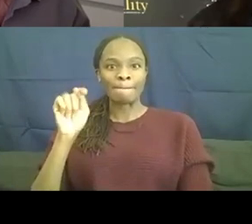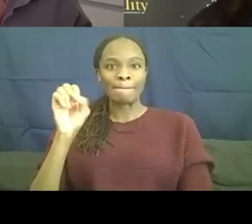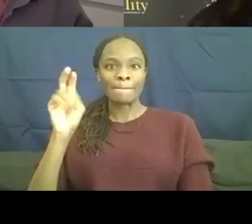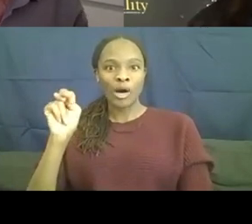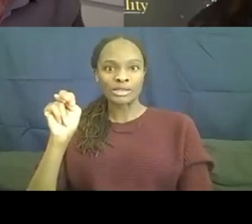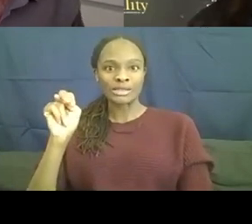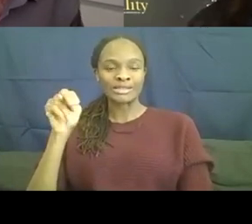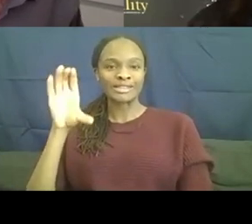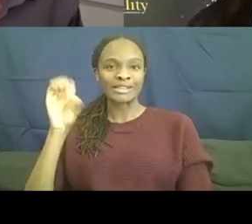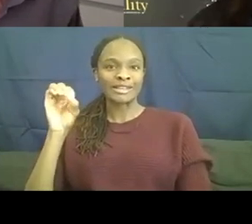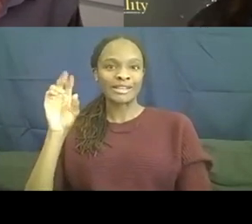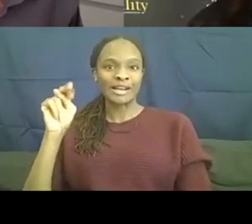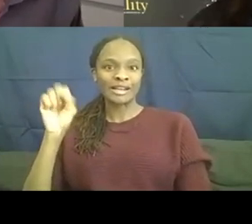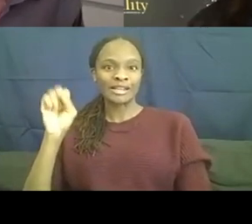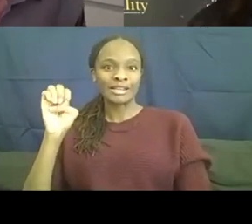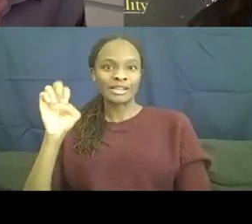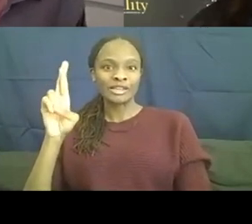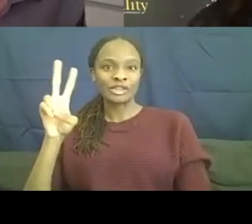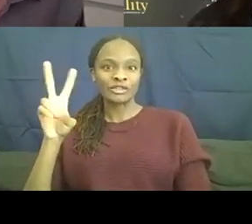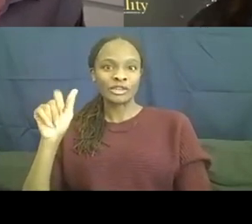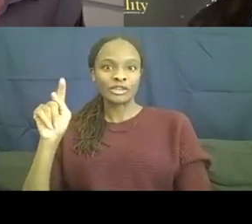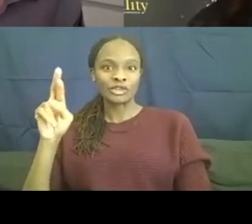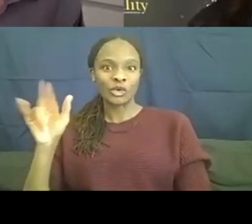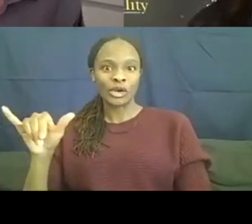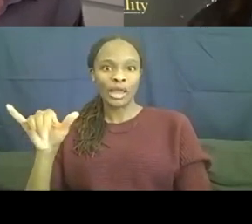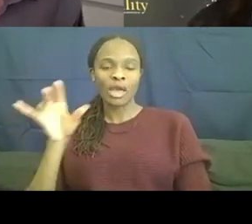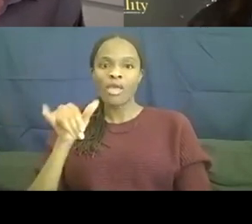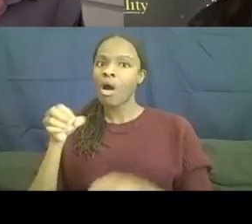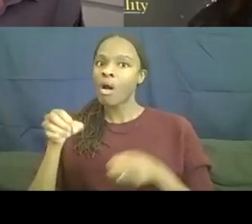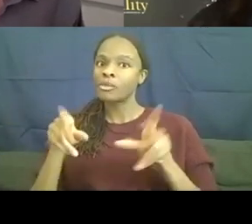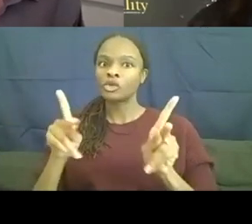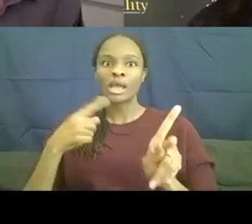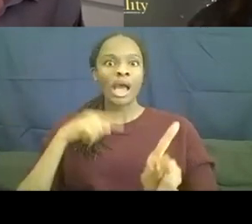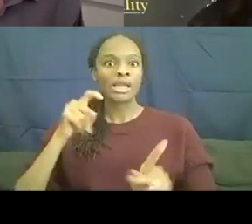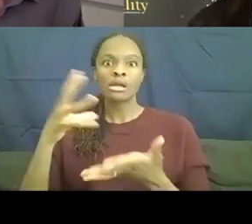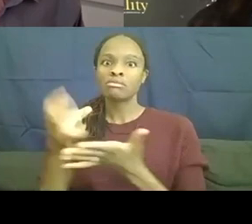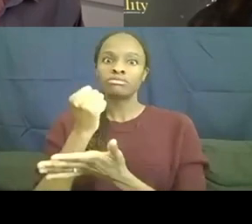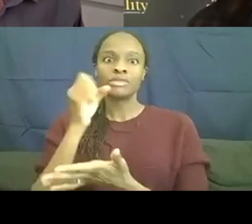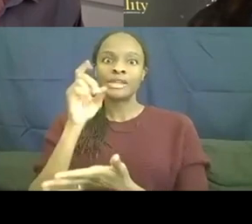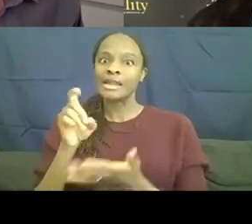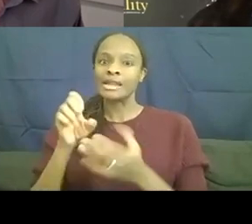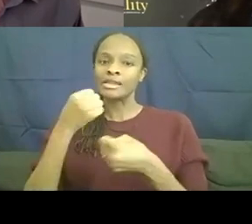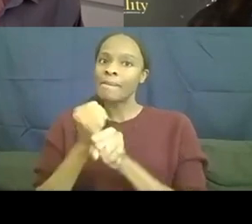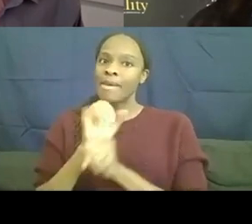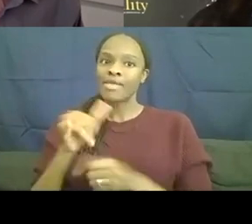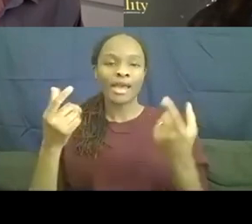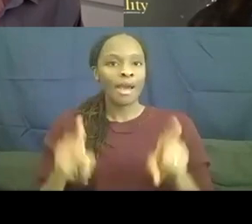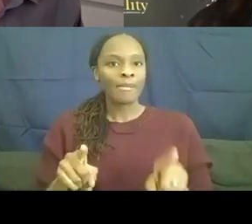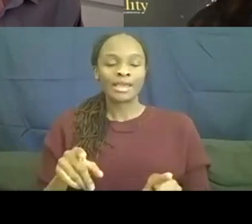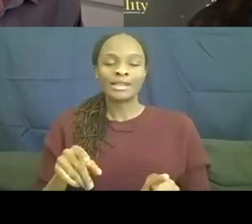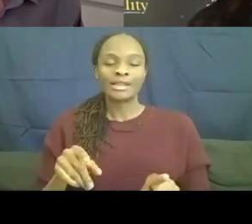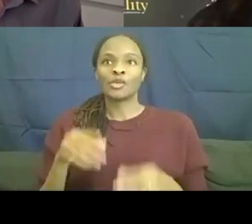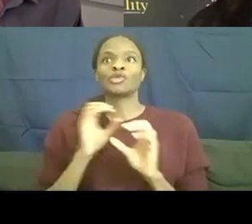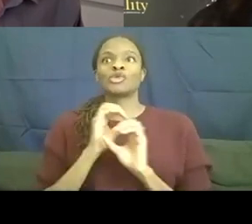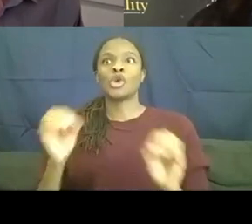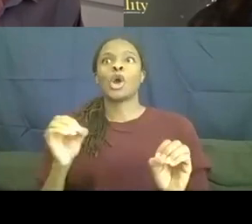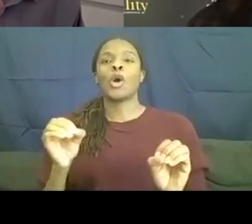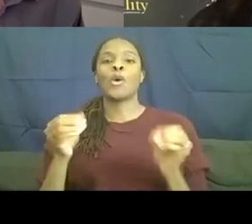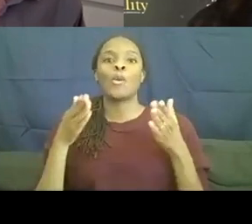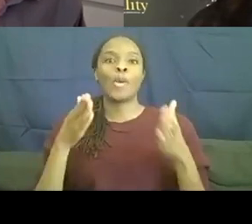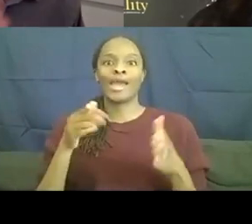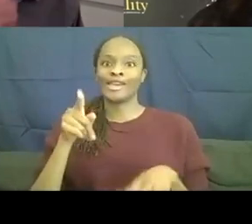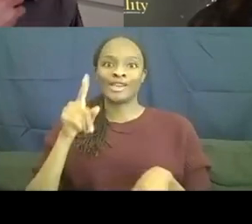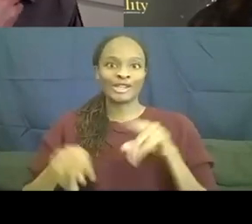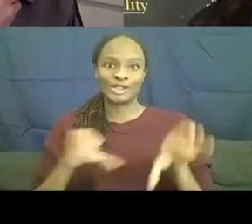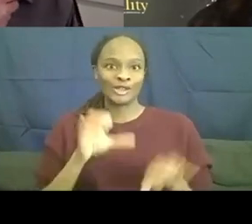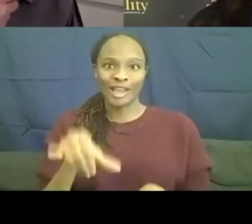opportunity that, you know, I just had to make it happen. There was no way I was not gonna, he was not going to do it. And